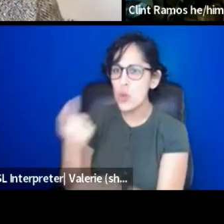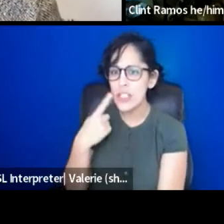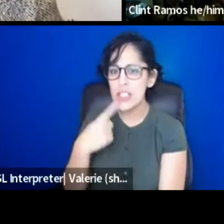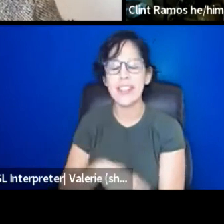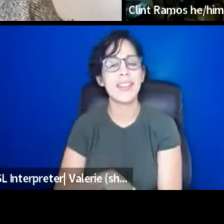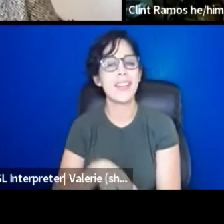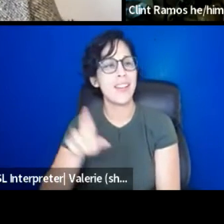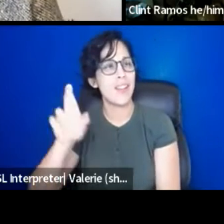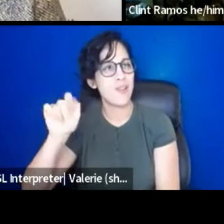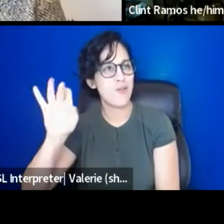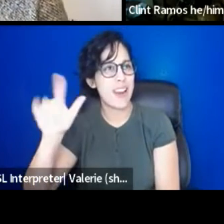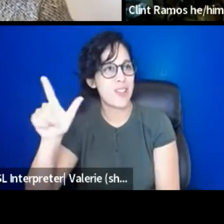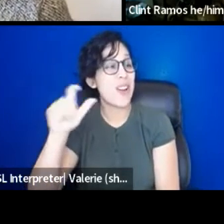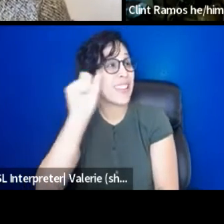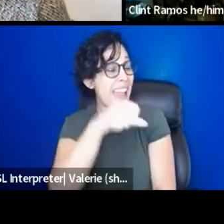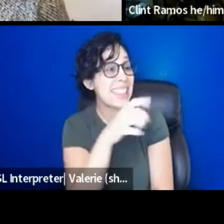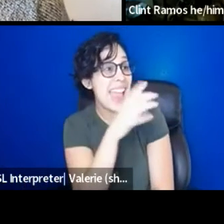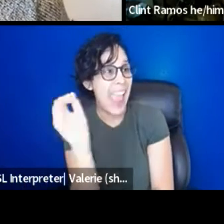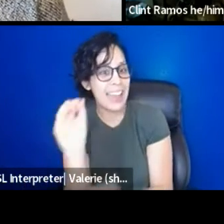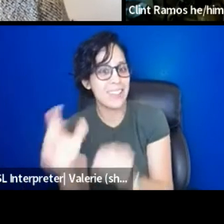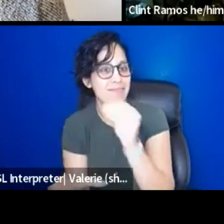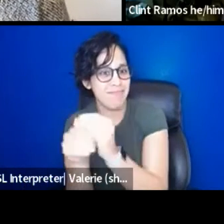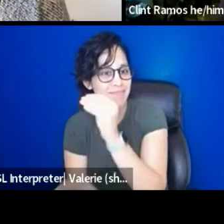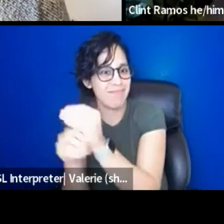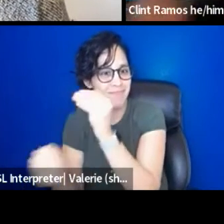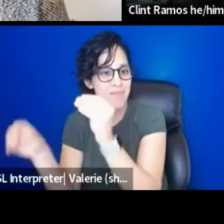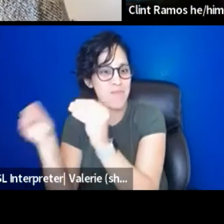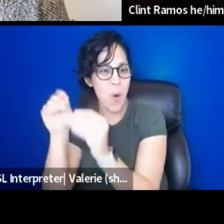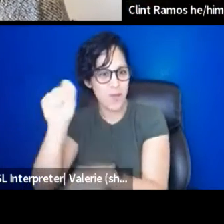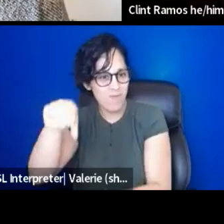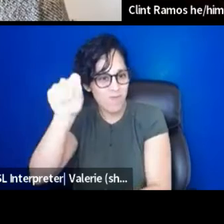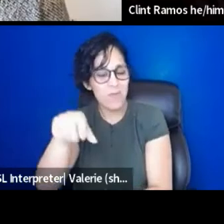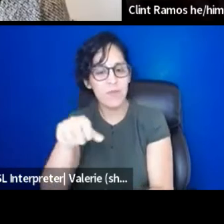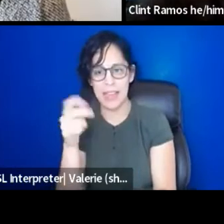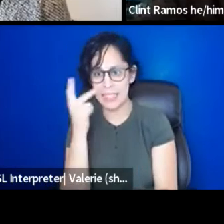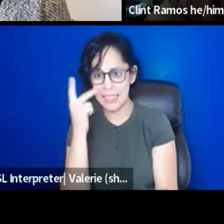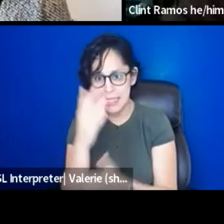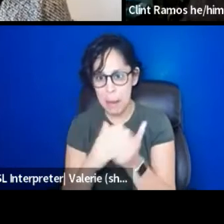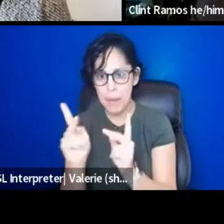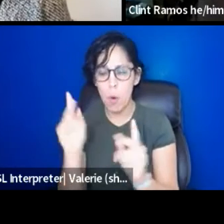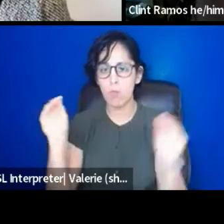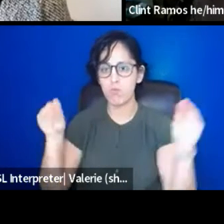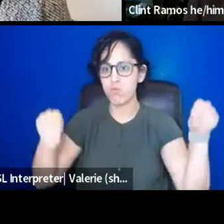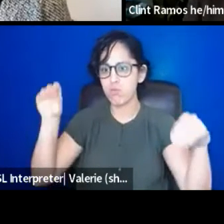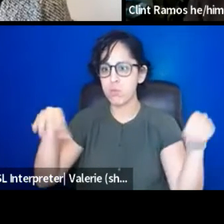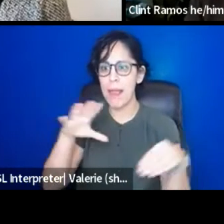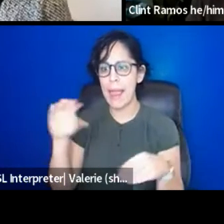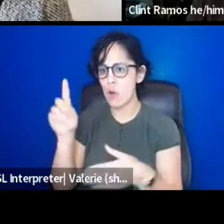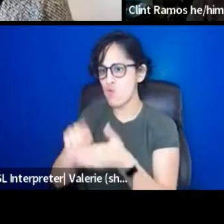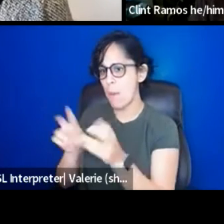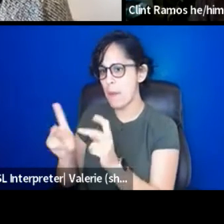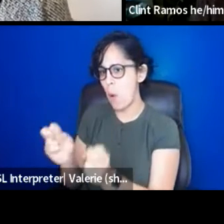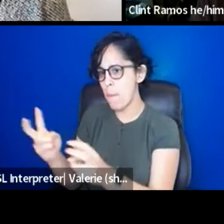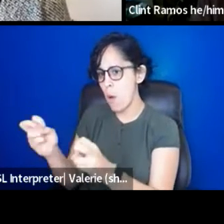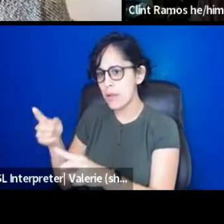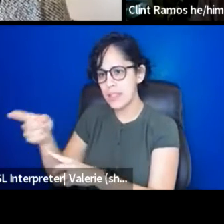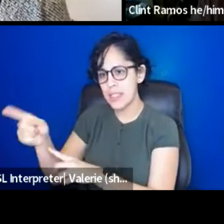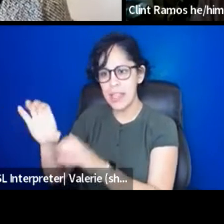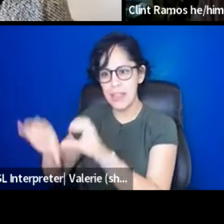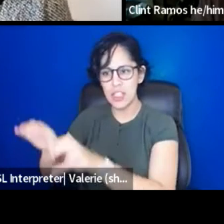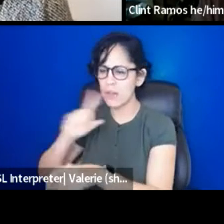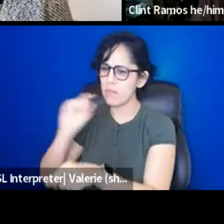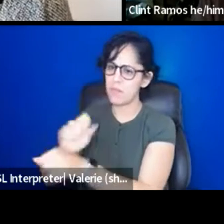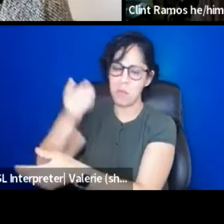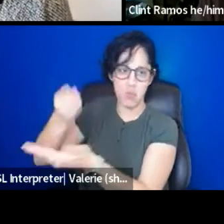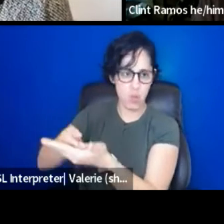And did more. Yes. And, and more. And I feel like the, the head nods I'm seeing and feeling in the activity in the chat is just evidence of that just,